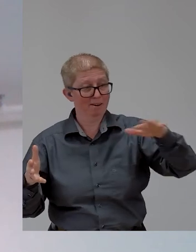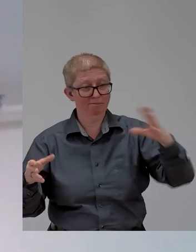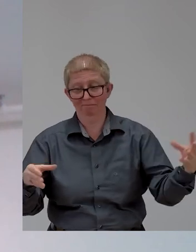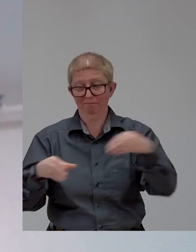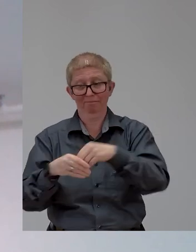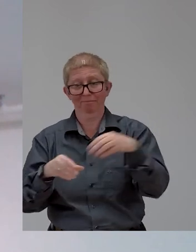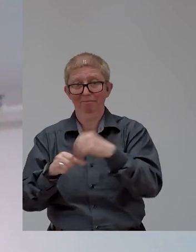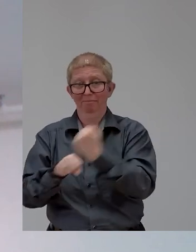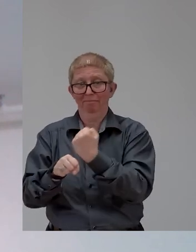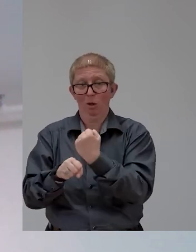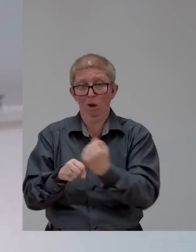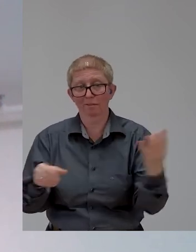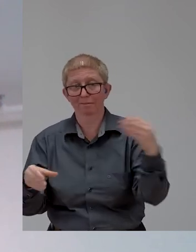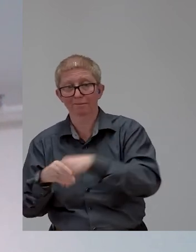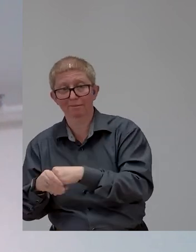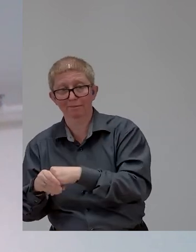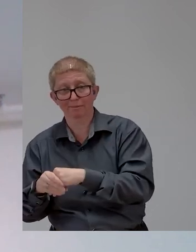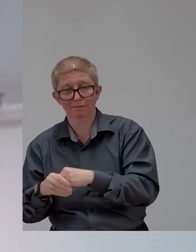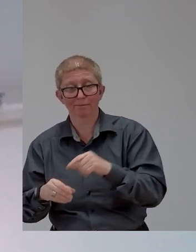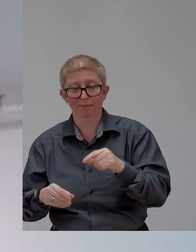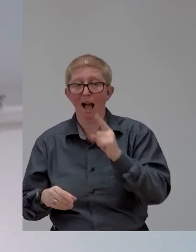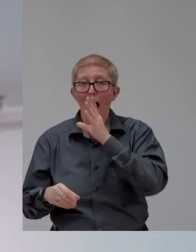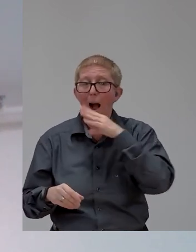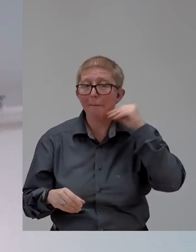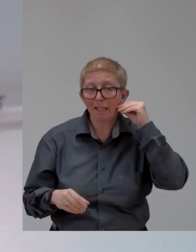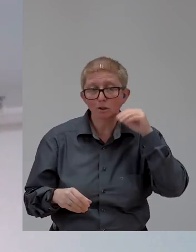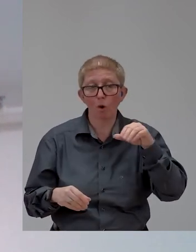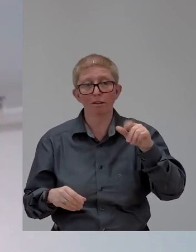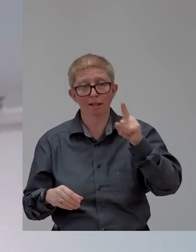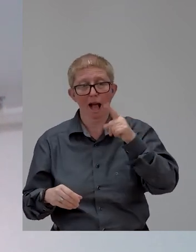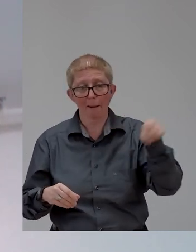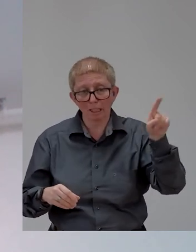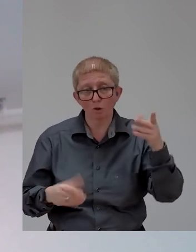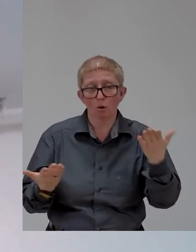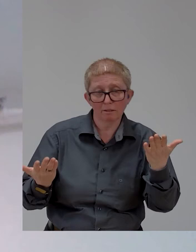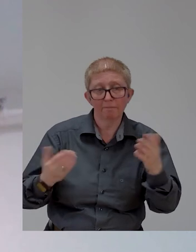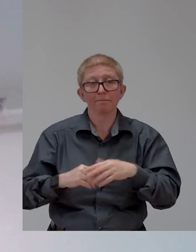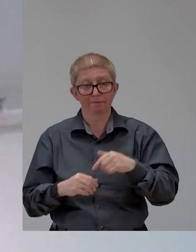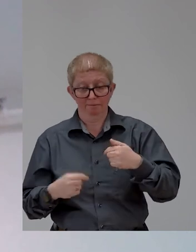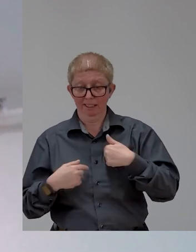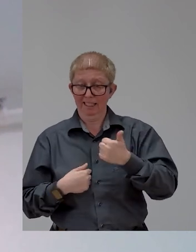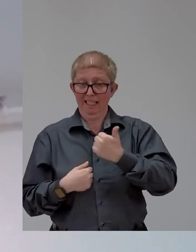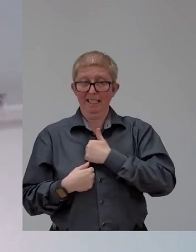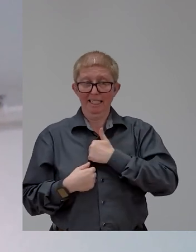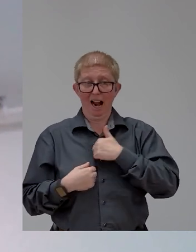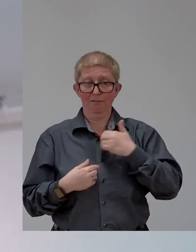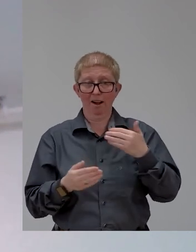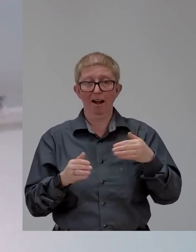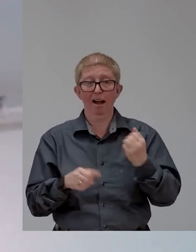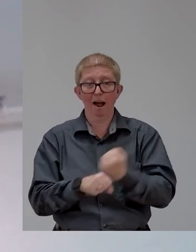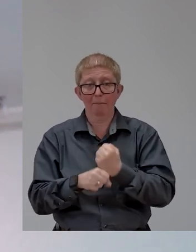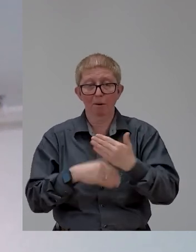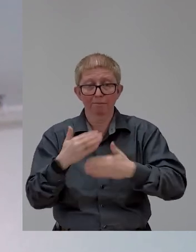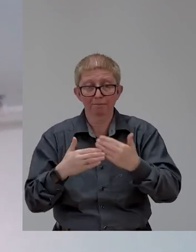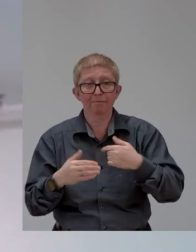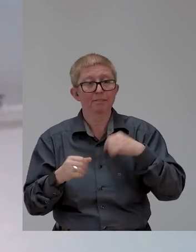Mechanical Turk or Upwork offer a digital space for freelancers to find clients, to to deliver ICT-based